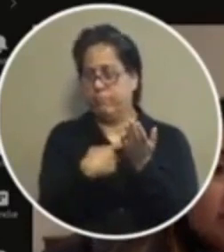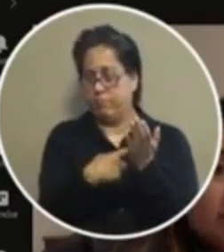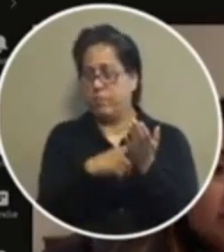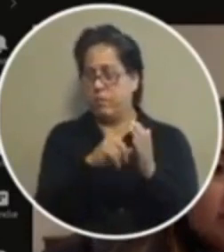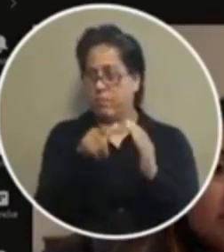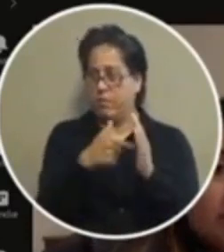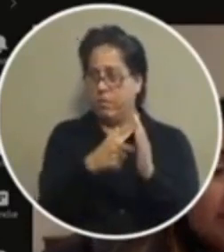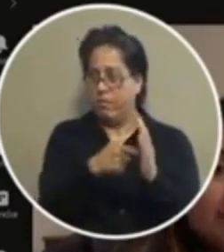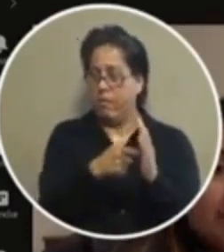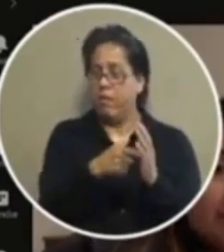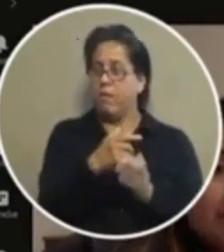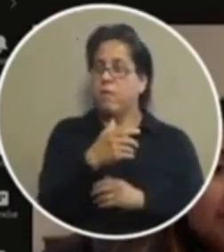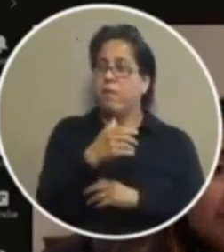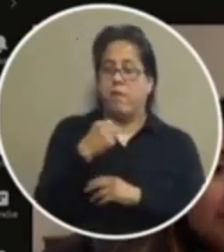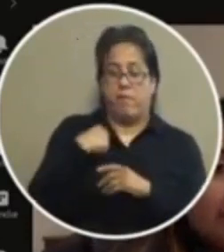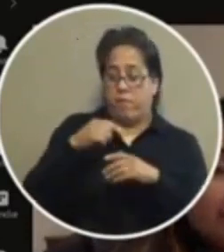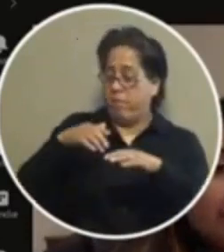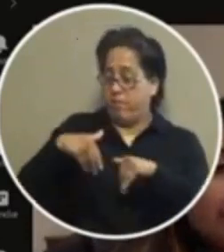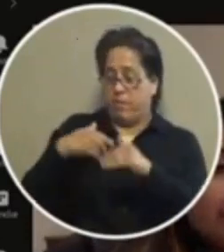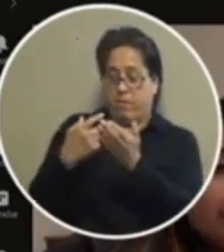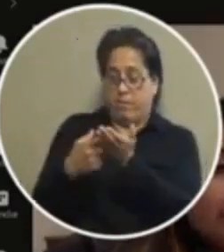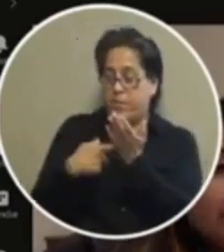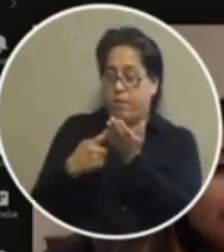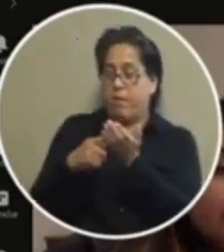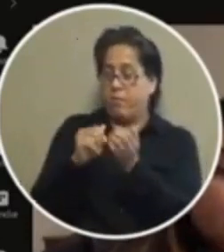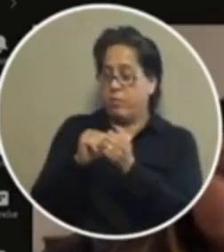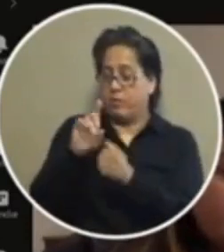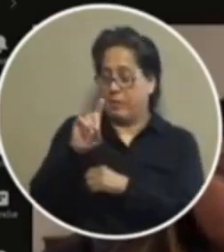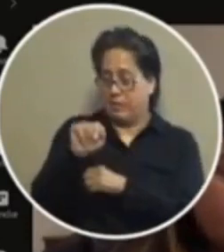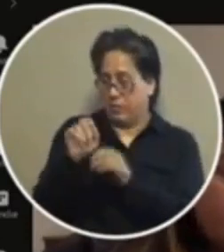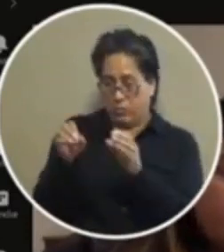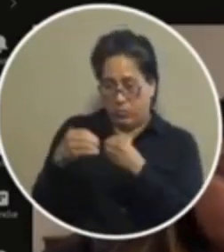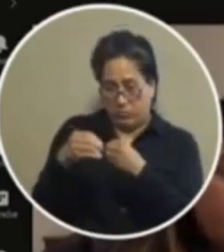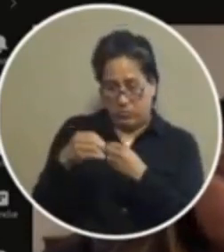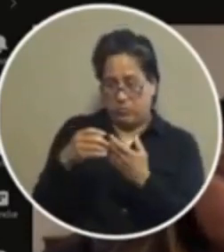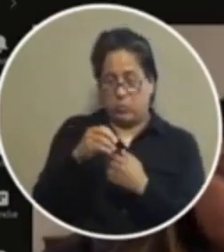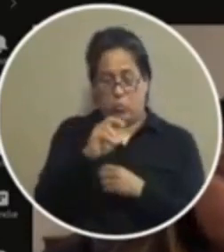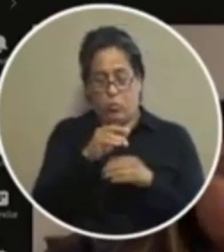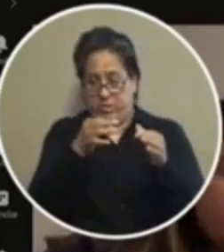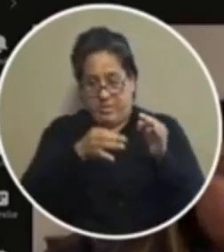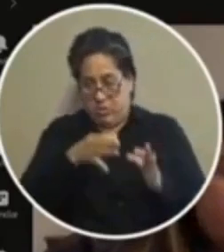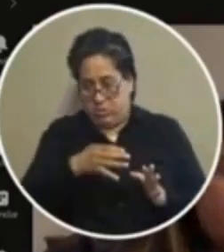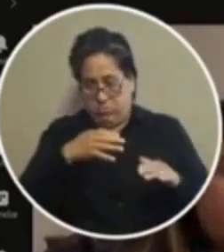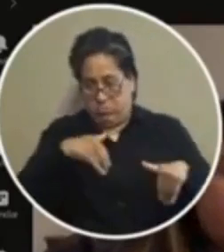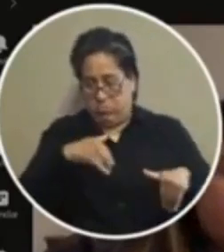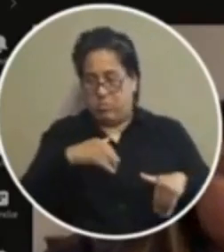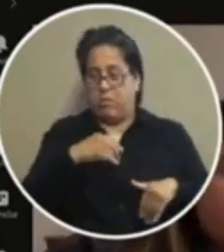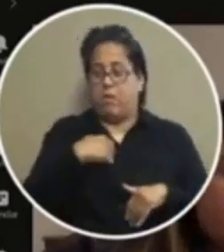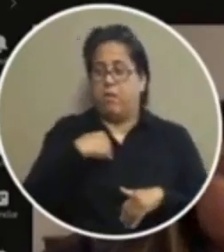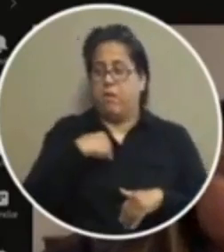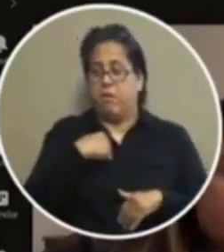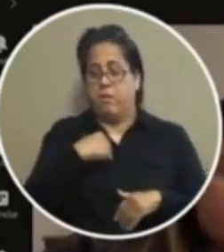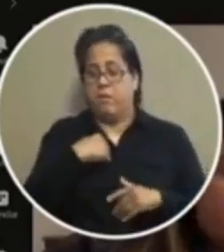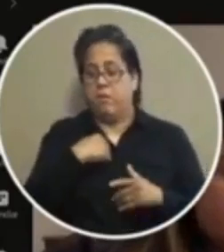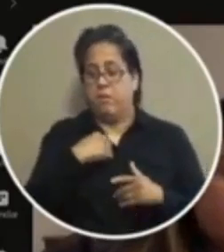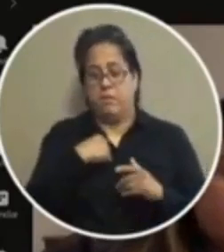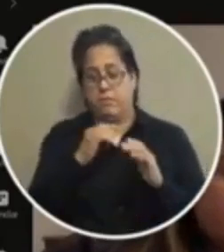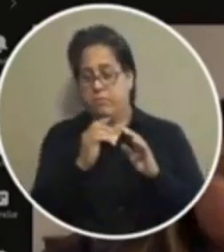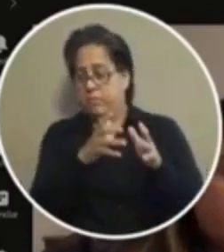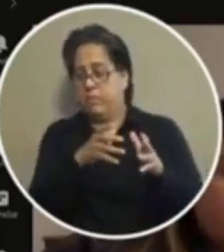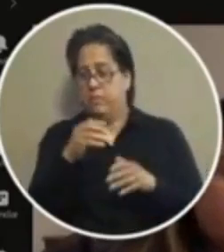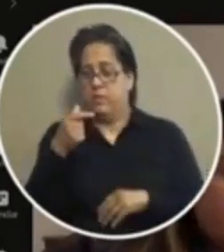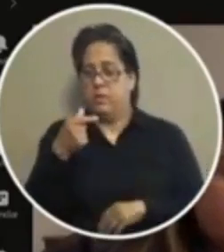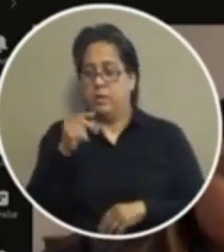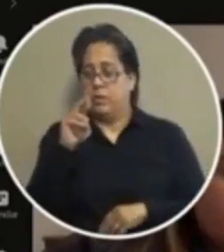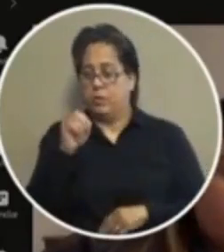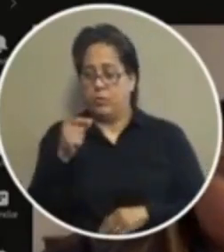um i have not had discussions directly with the da or with the judge um i left that up to um to uh greg and